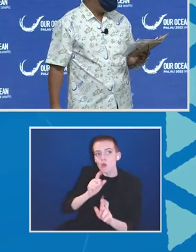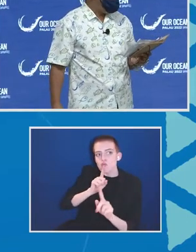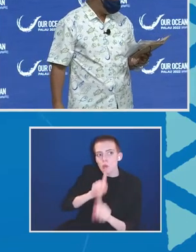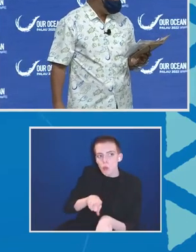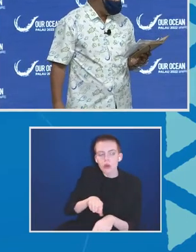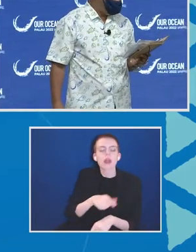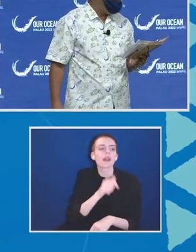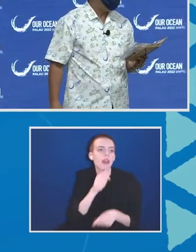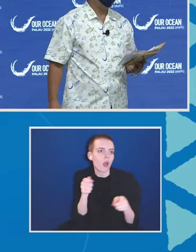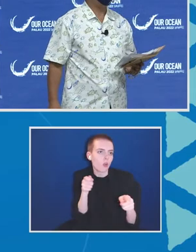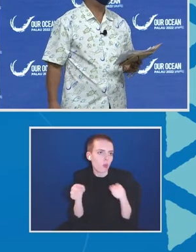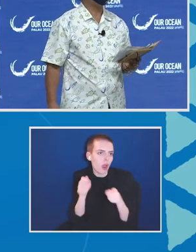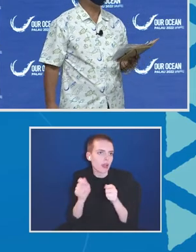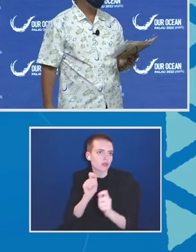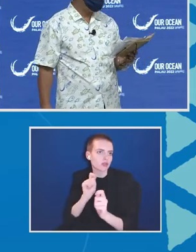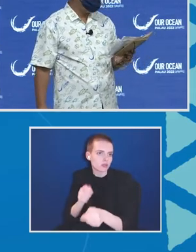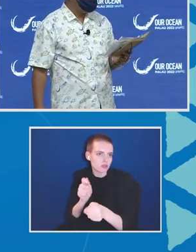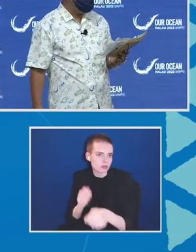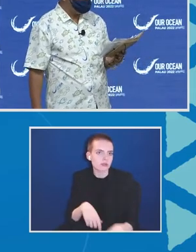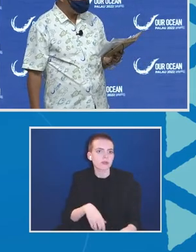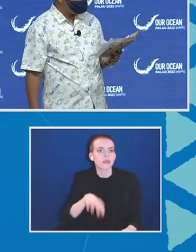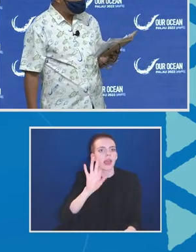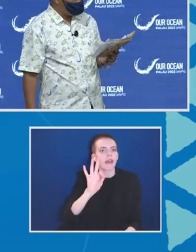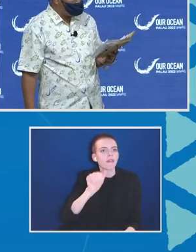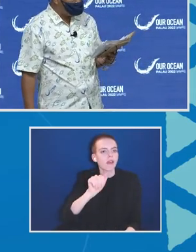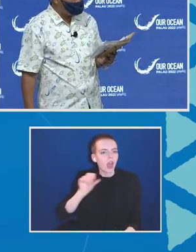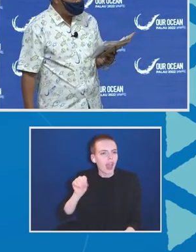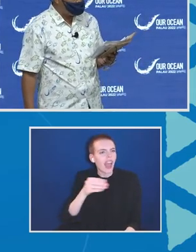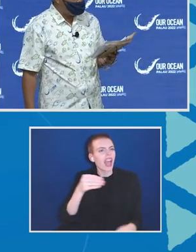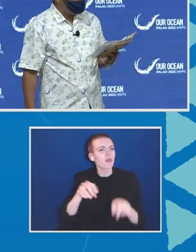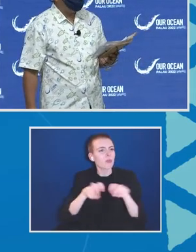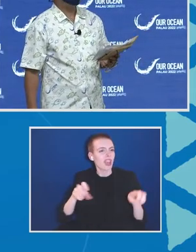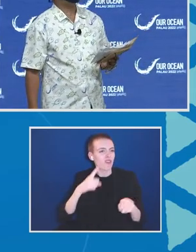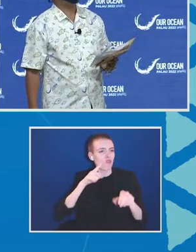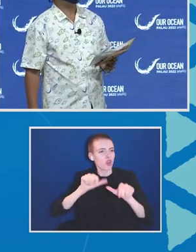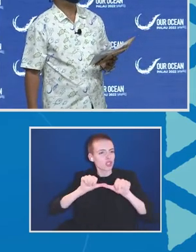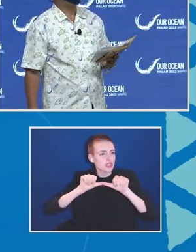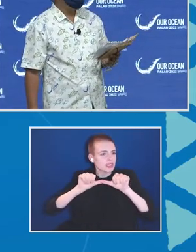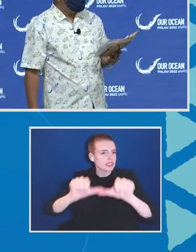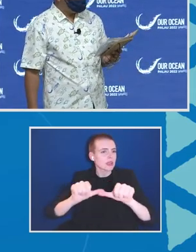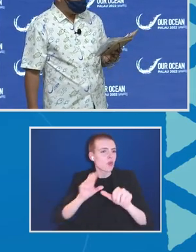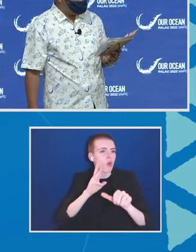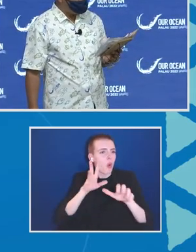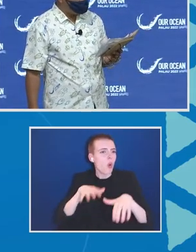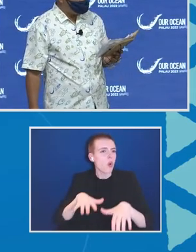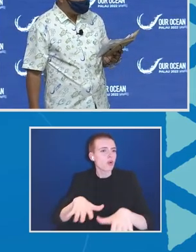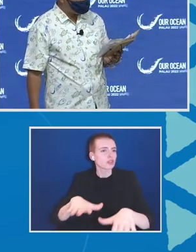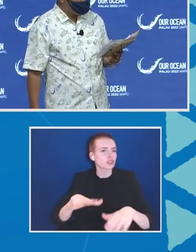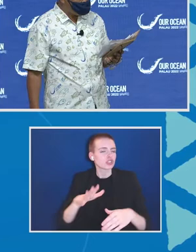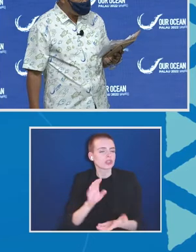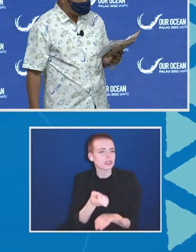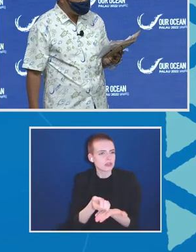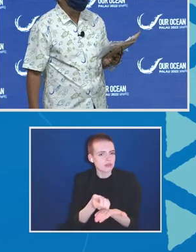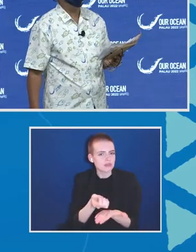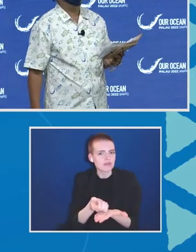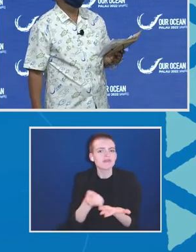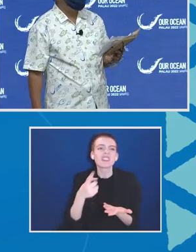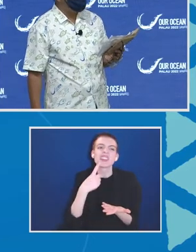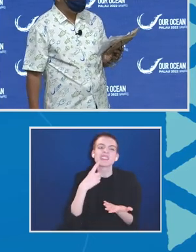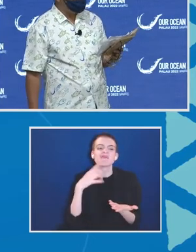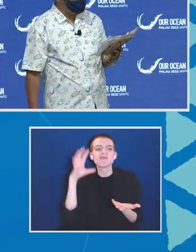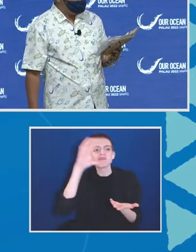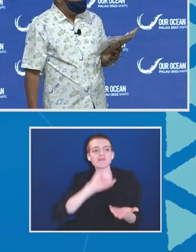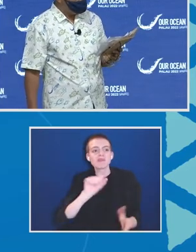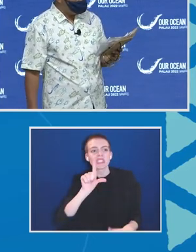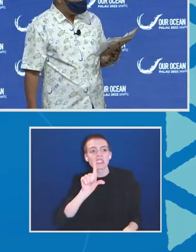FAO and High-Level Panel for Sustainable Ocean Economy estimate to 10 to 23 billion U.S. dollars